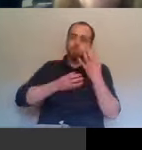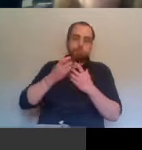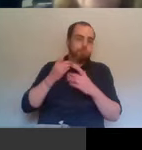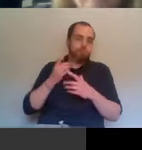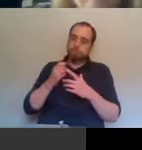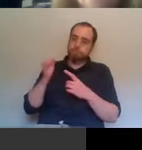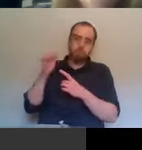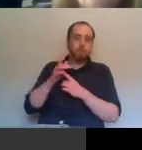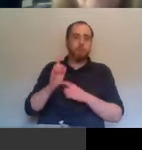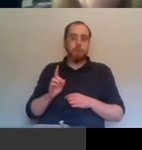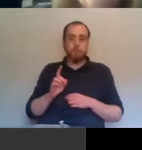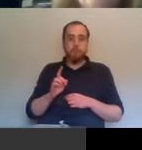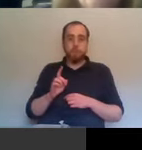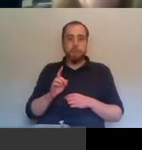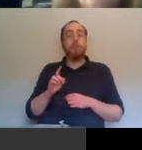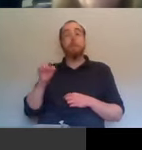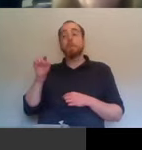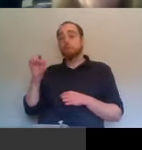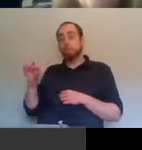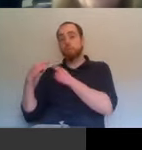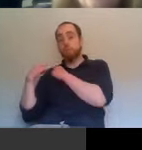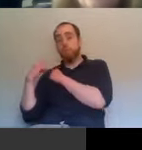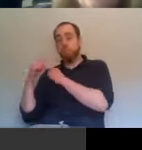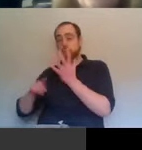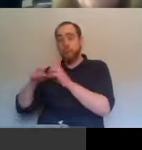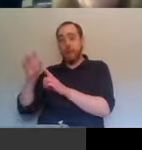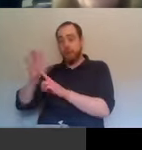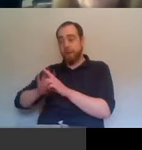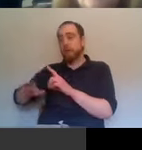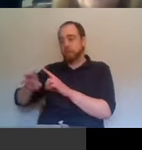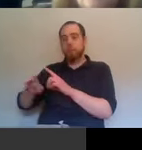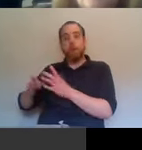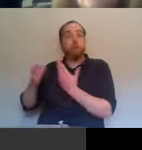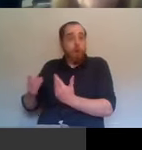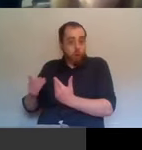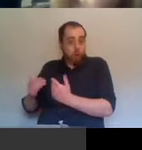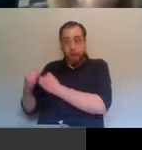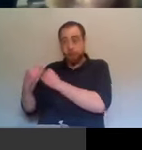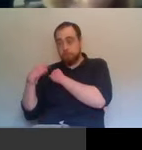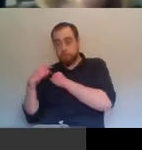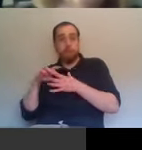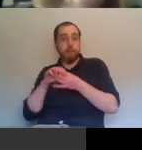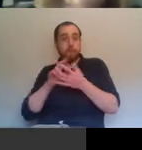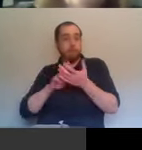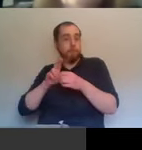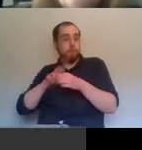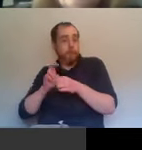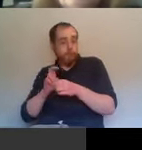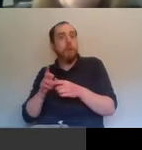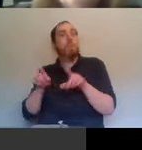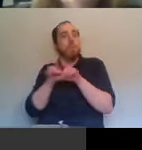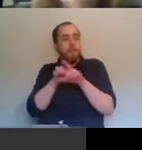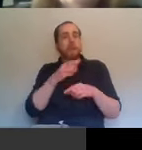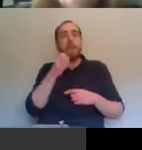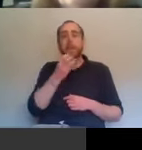of the role of the United Kingdom in all of this, both now and in 1921. We focused, very much, um, Ireland